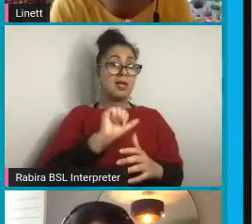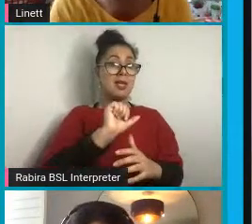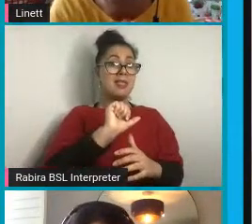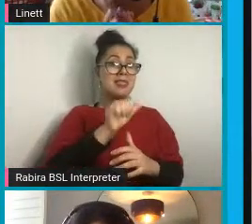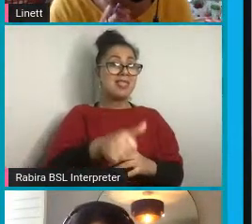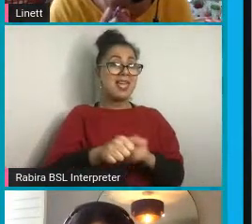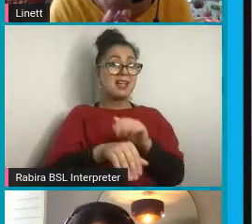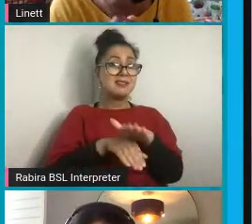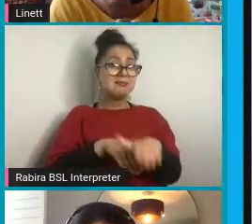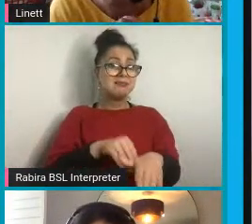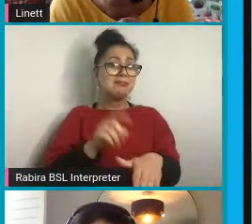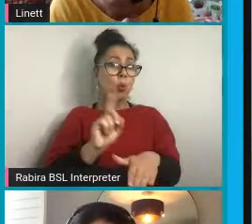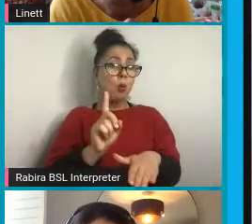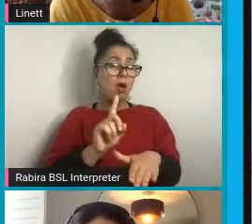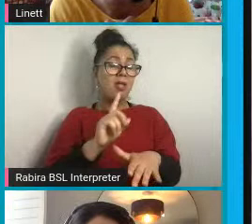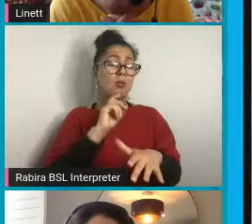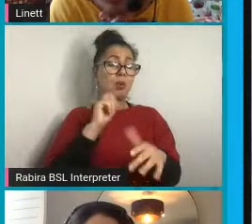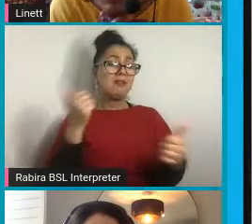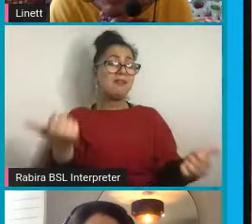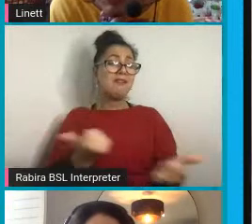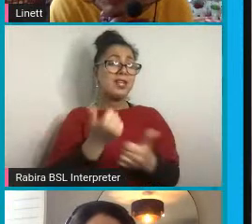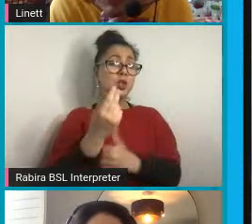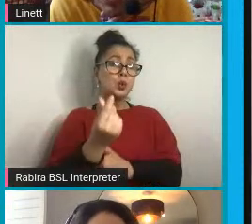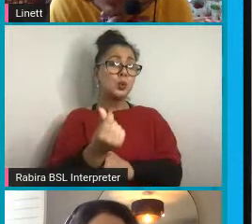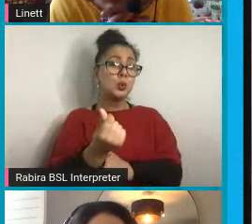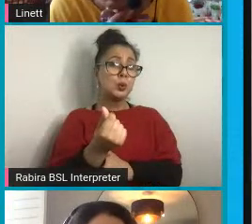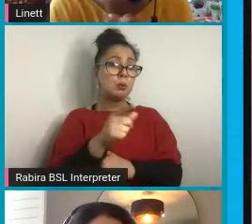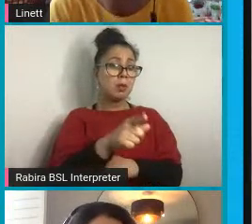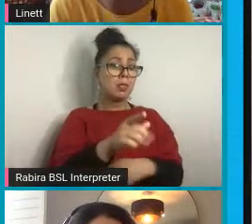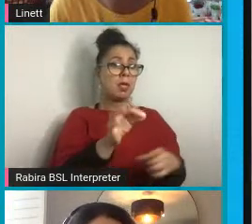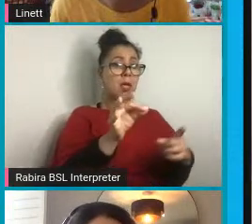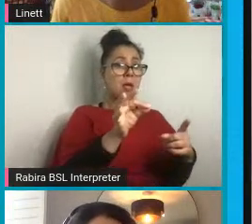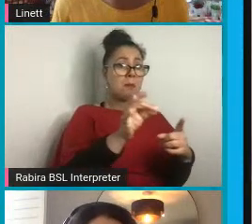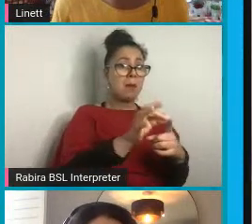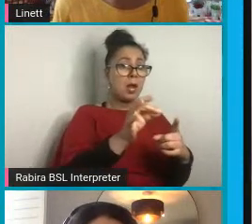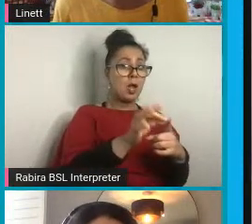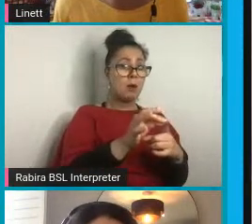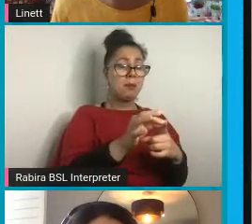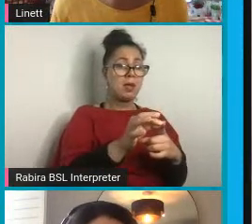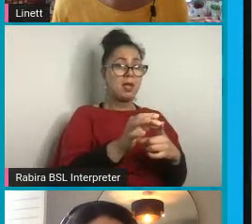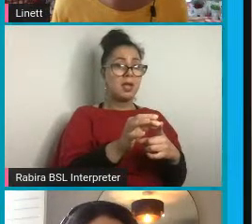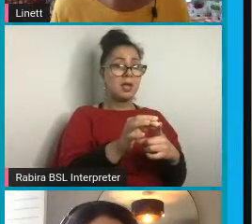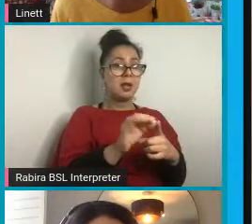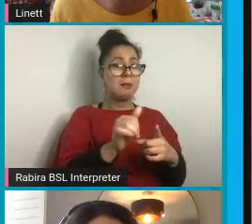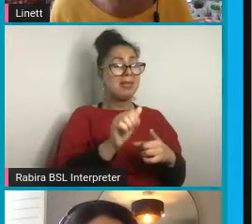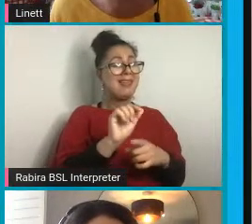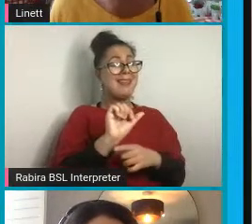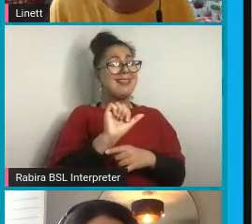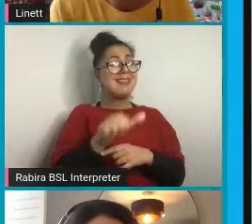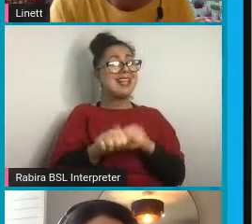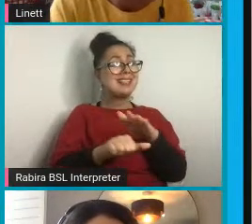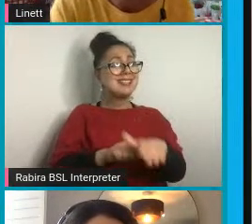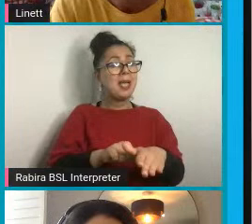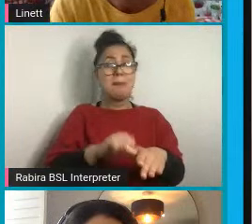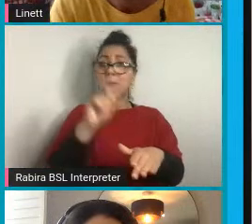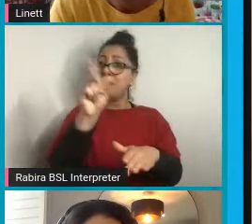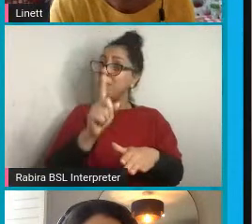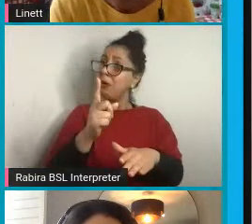finishing off soon. But Paloma, what might you say might be some of the next steps that people can do?